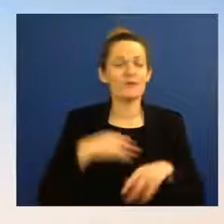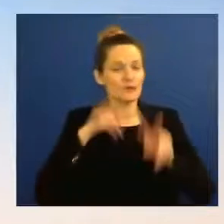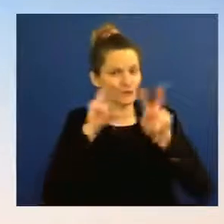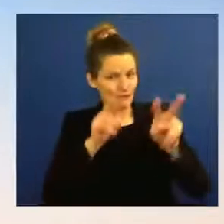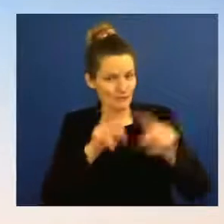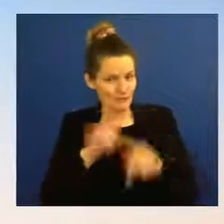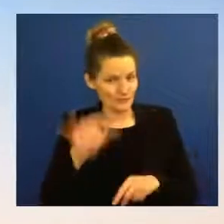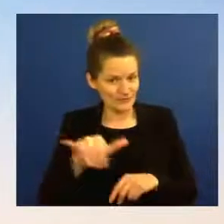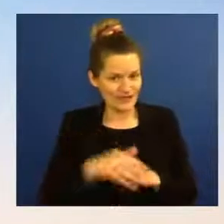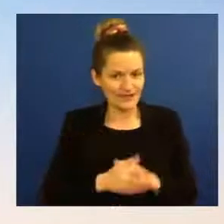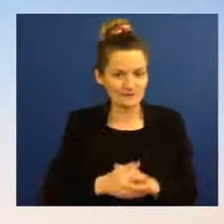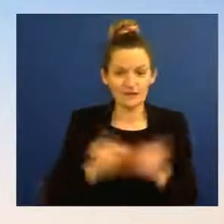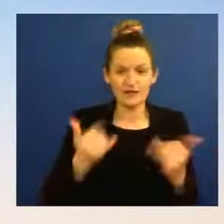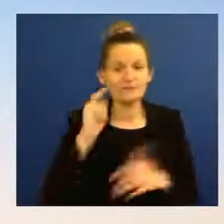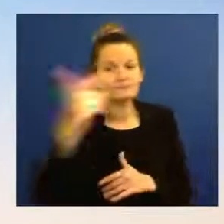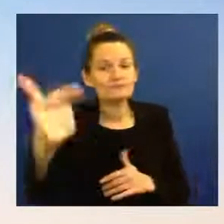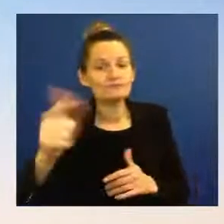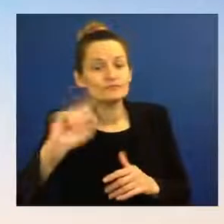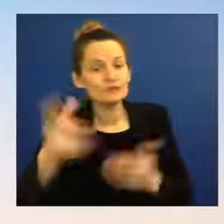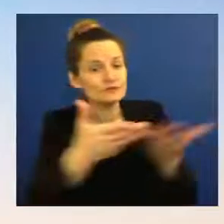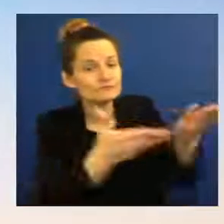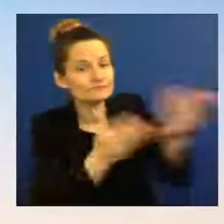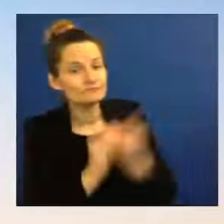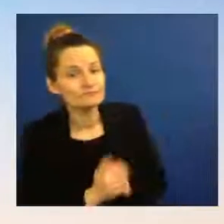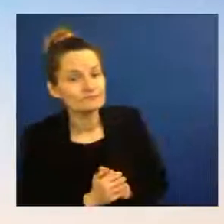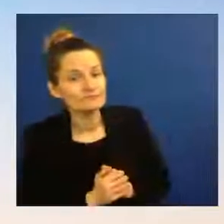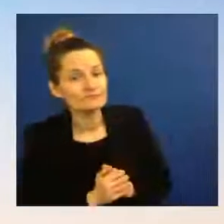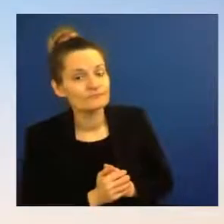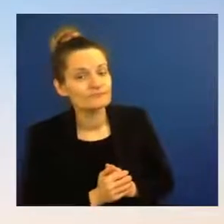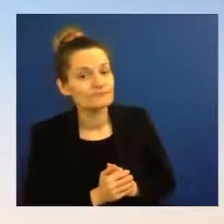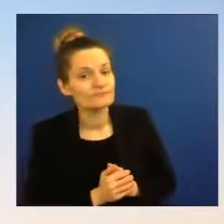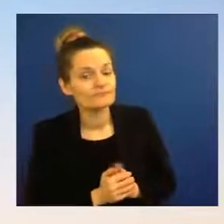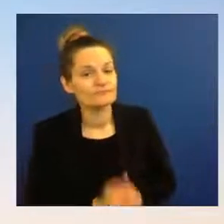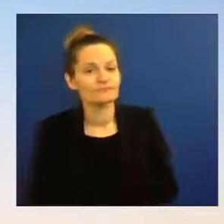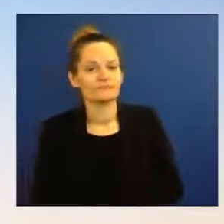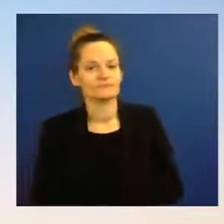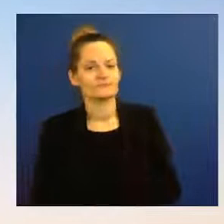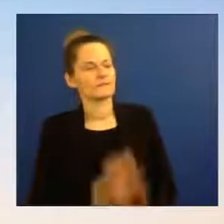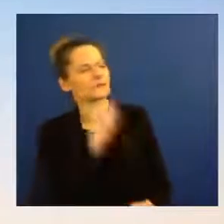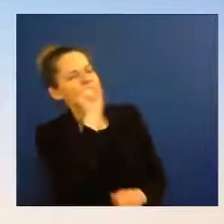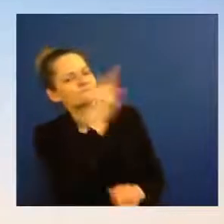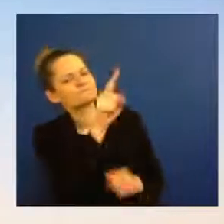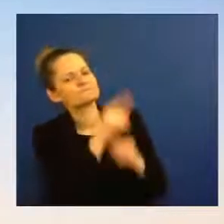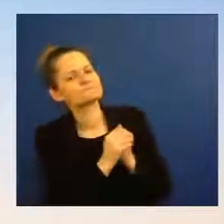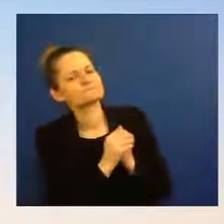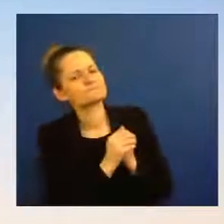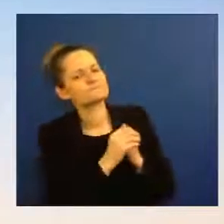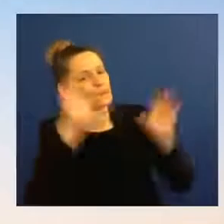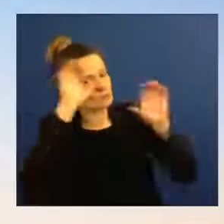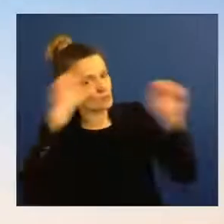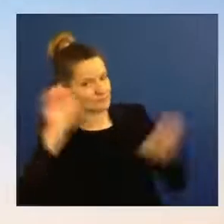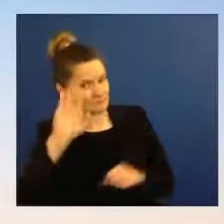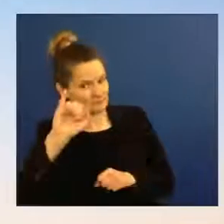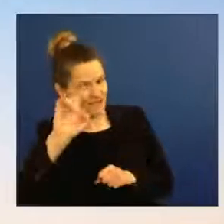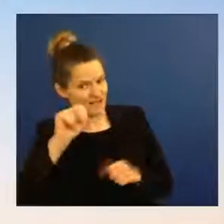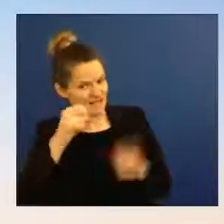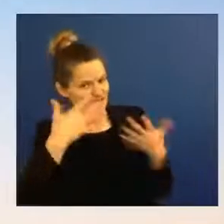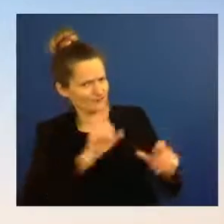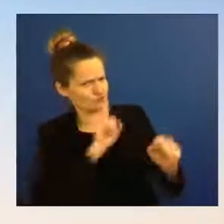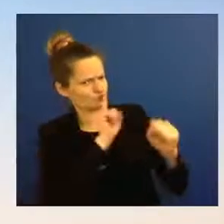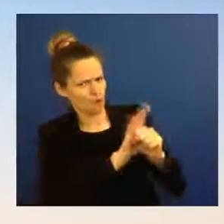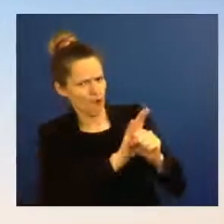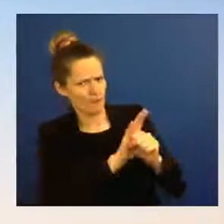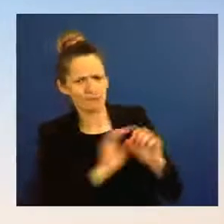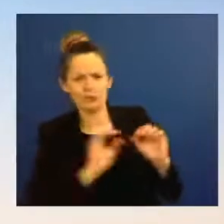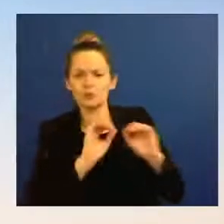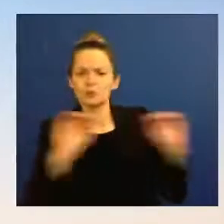Thanks Jen. So President Biden has promised that there's going to be no American boots on the ground and he's also